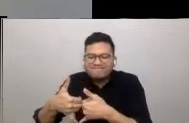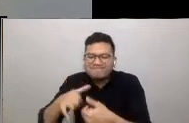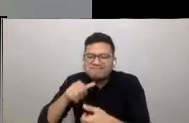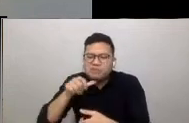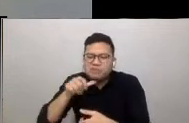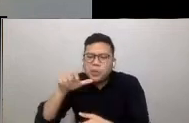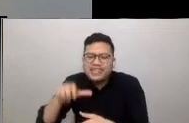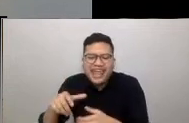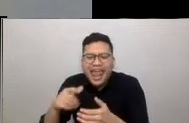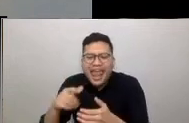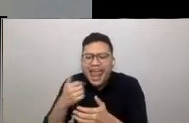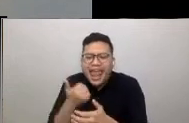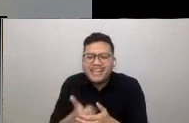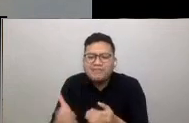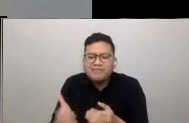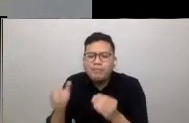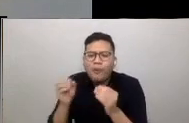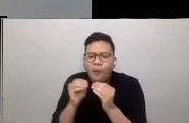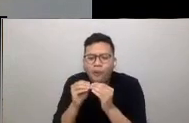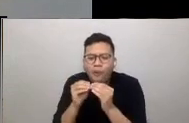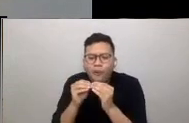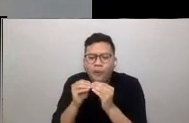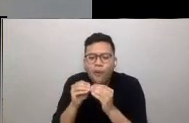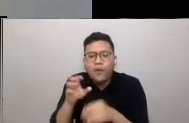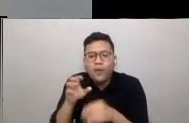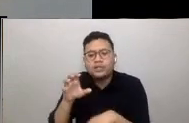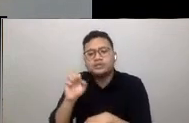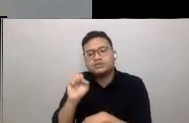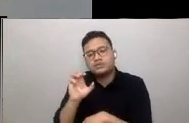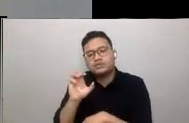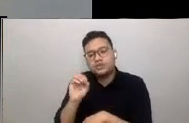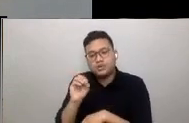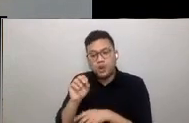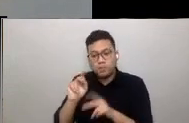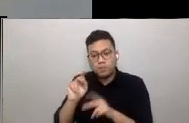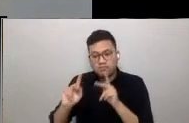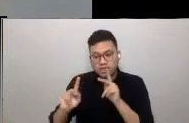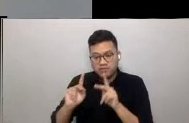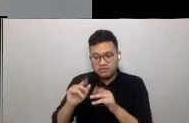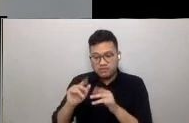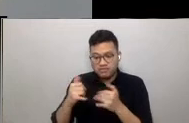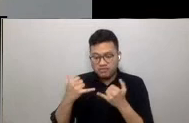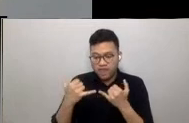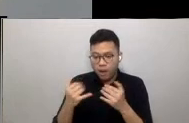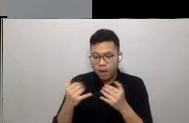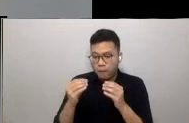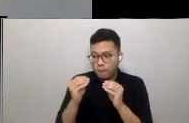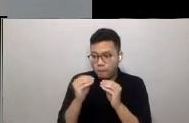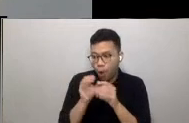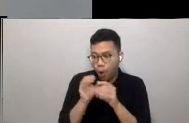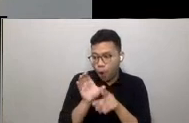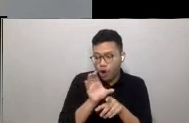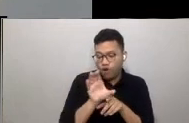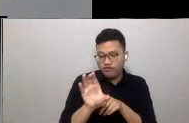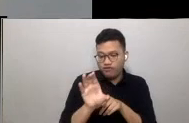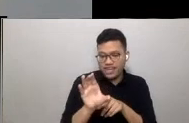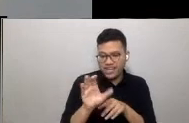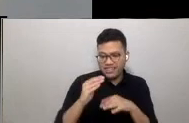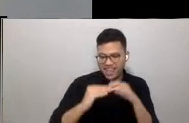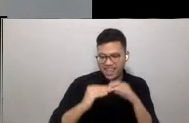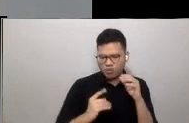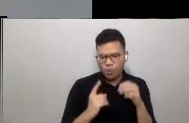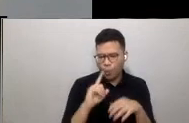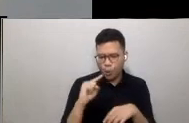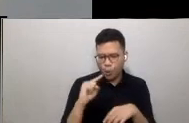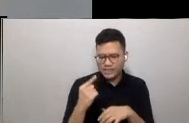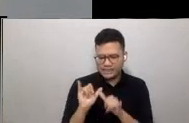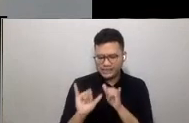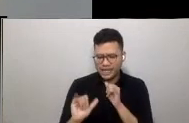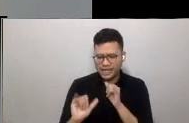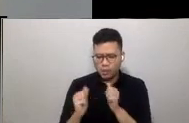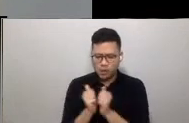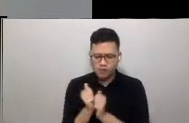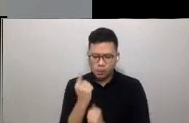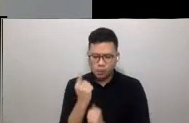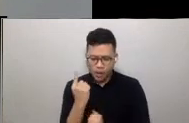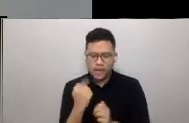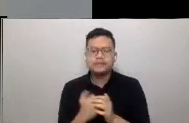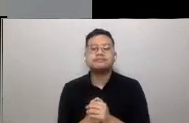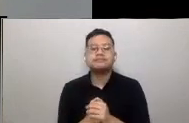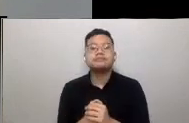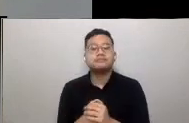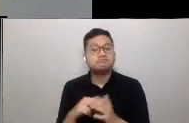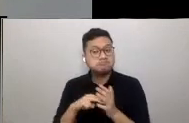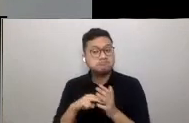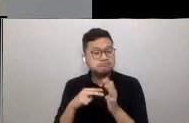model, and there is the increasing prospect of people having more than one career in their lifetime. This would warrant further